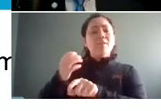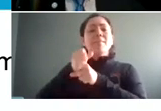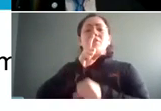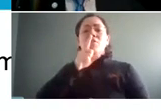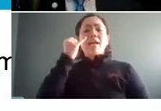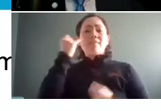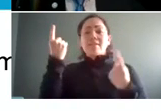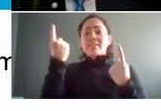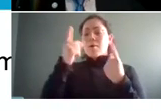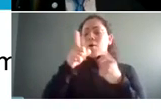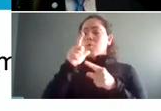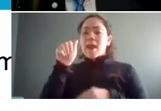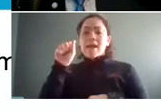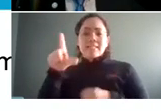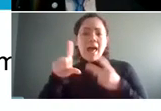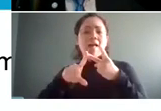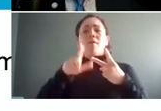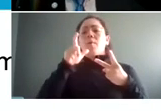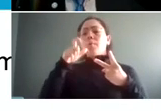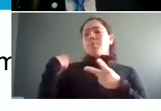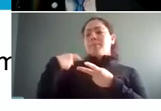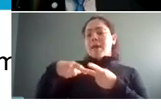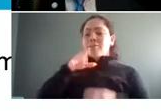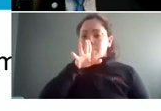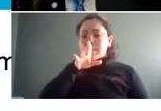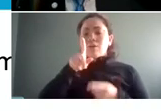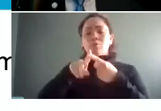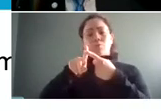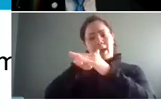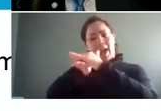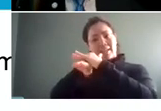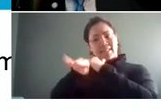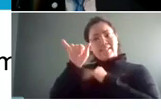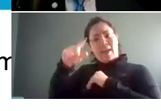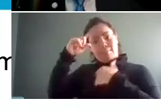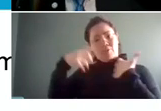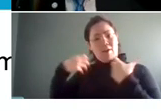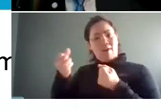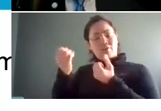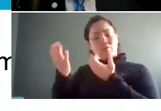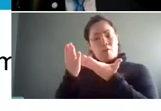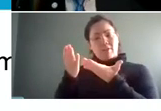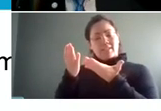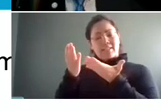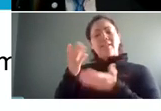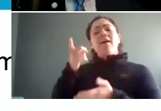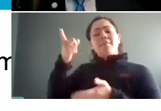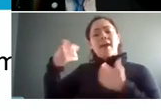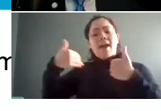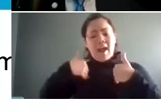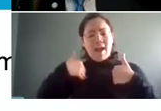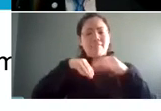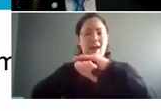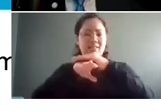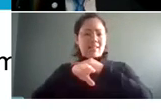an asl user or spanish speaker that calls to uc services that um that they're going to be able to provide services in those